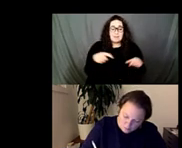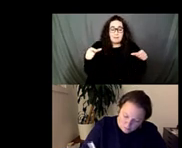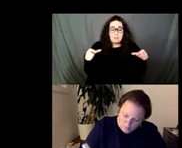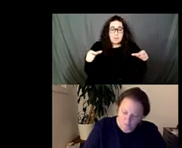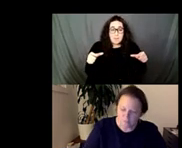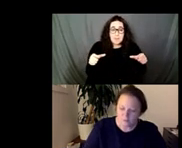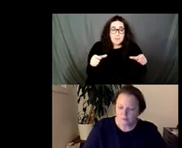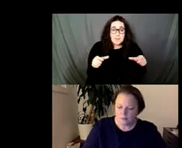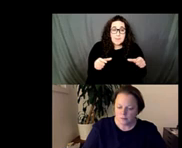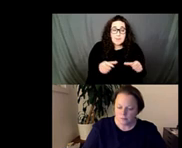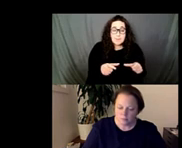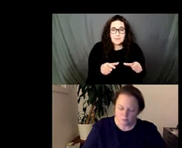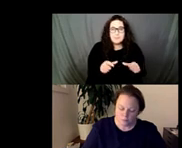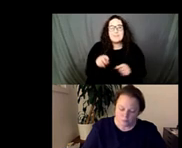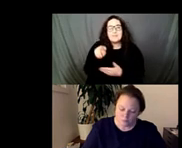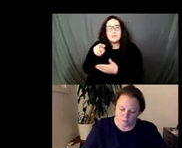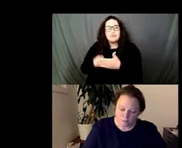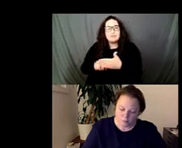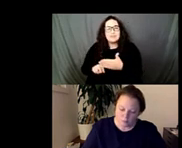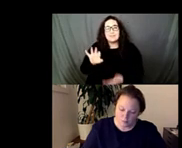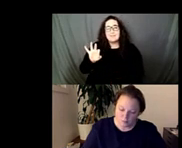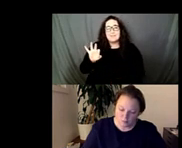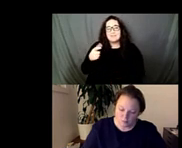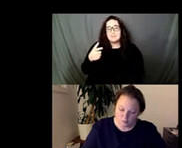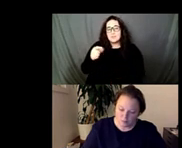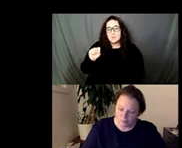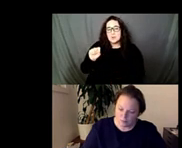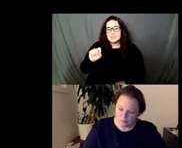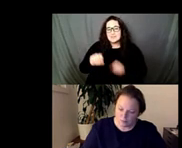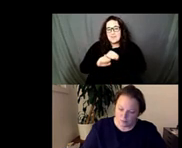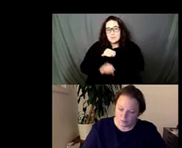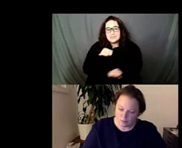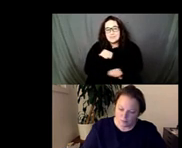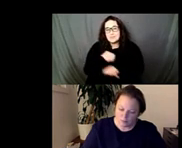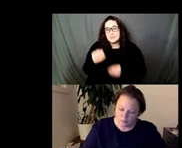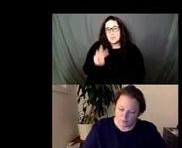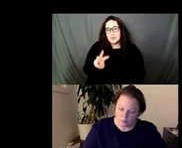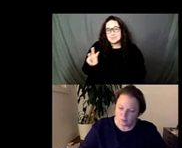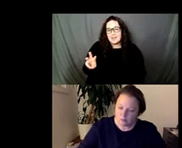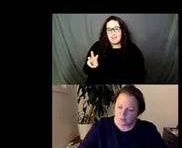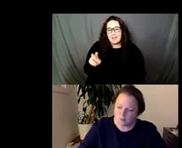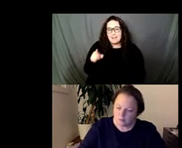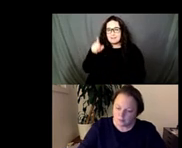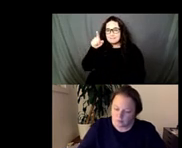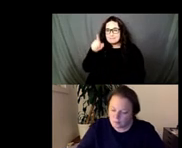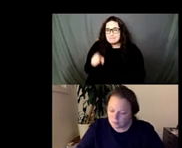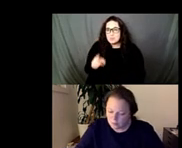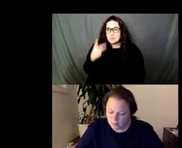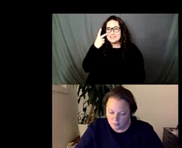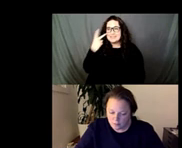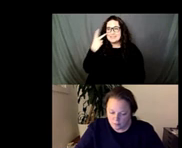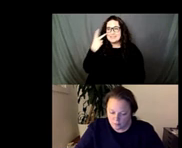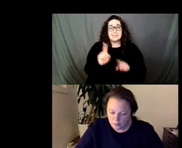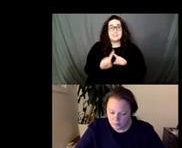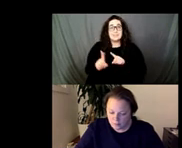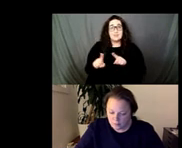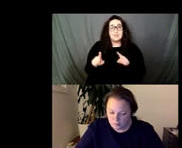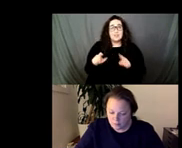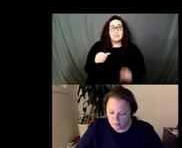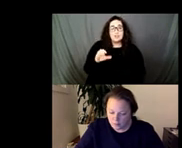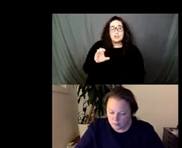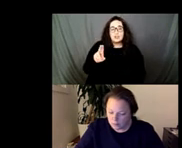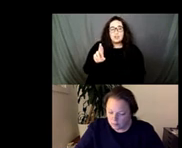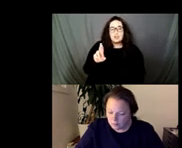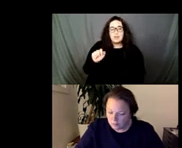look on the Felix Gonzalez Torres website or the foundation's website you'll see how different curators uh treat this differently so